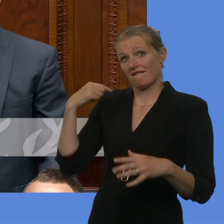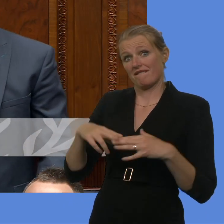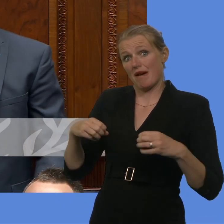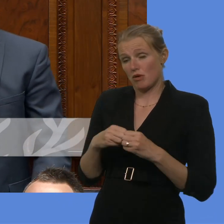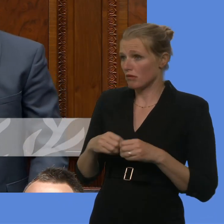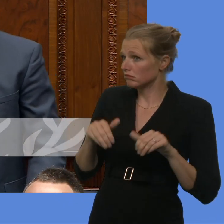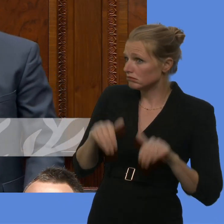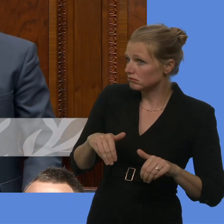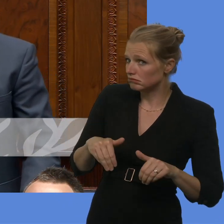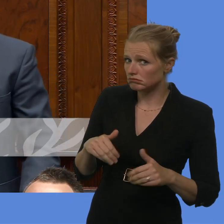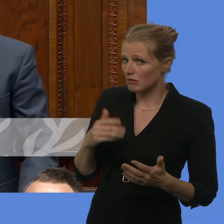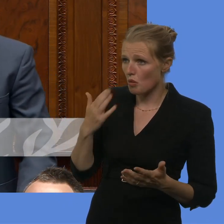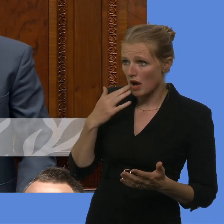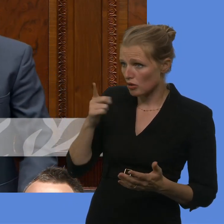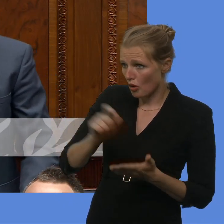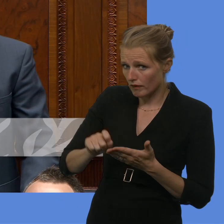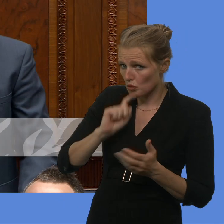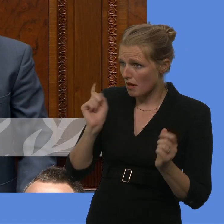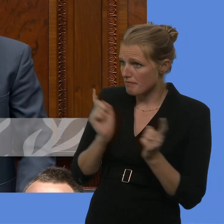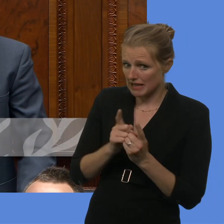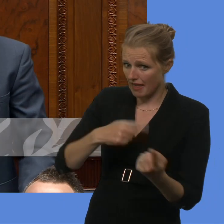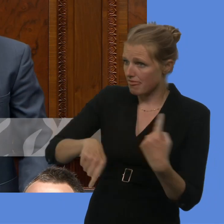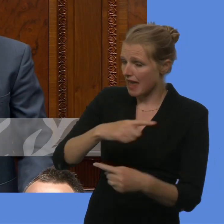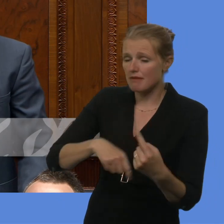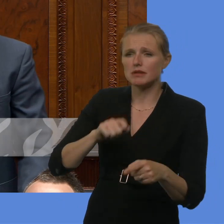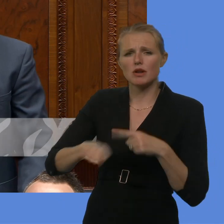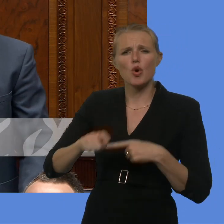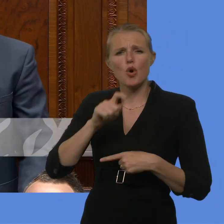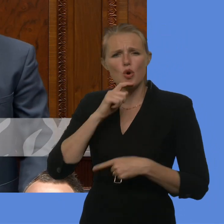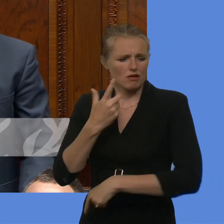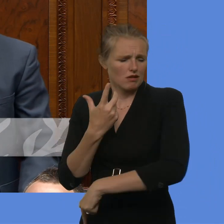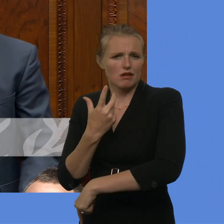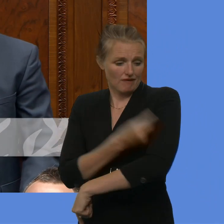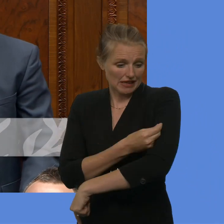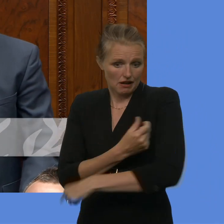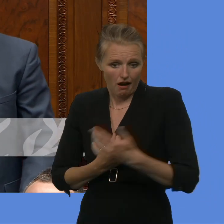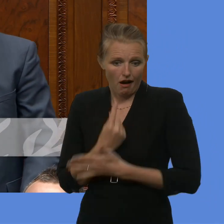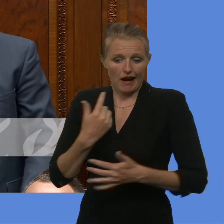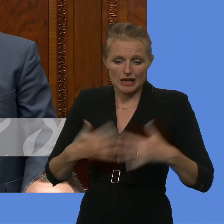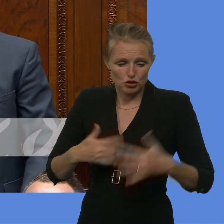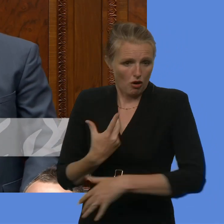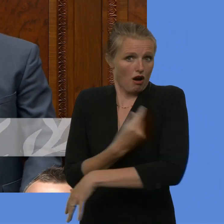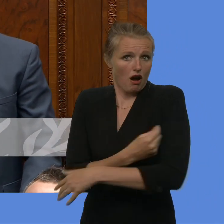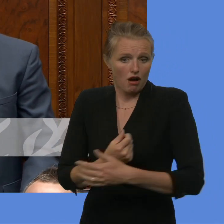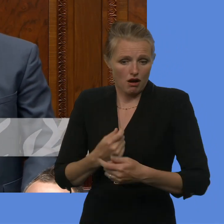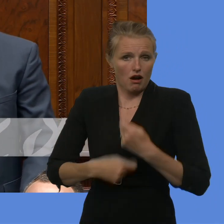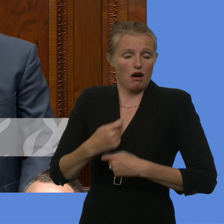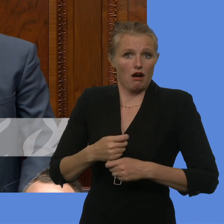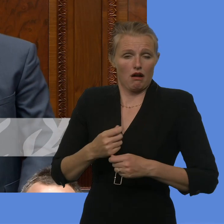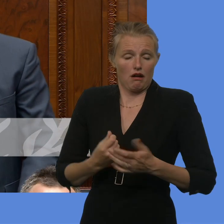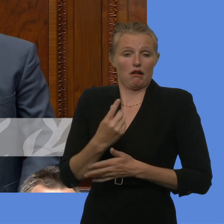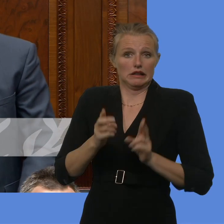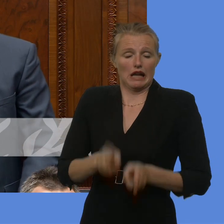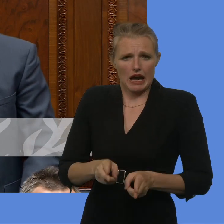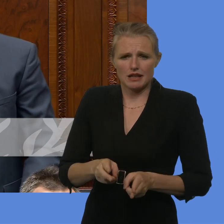meet with them and with people who have been vaccine-injured and bereaved. Can you send a signal today, Deputy First Minister, that you acknowledge